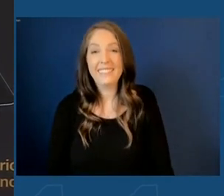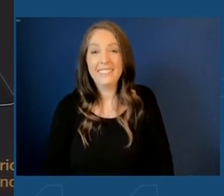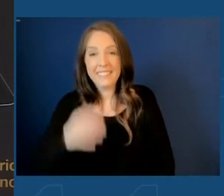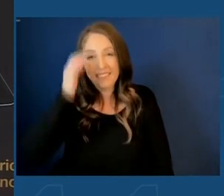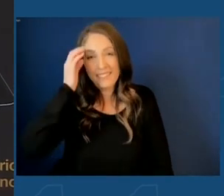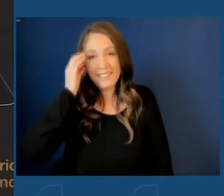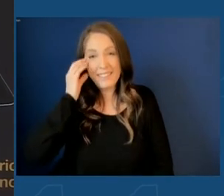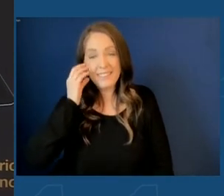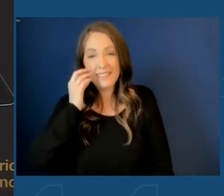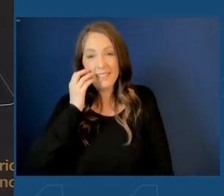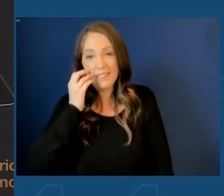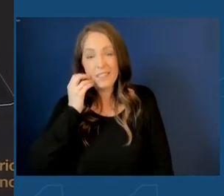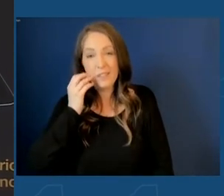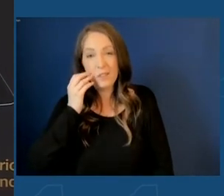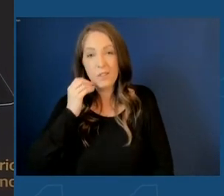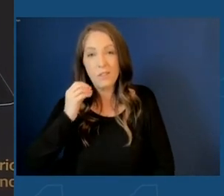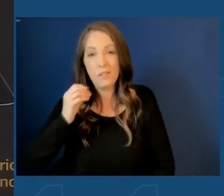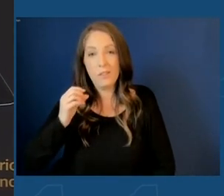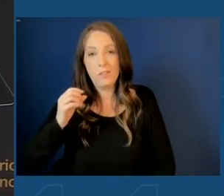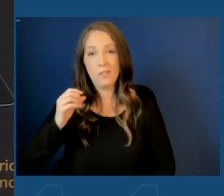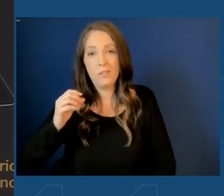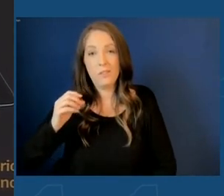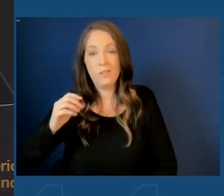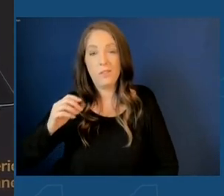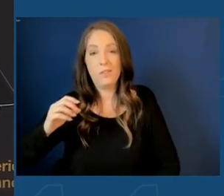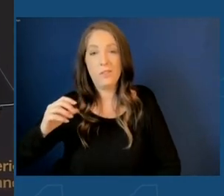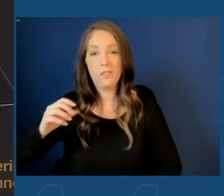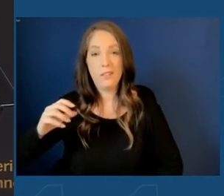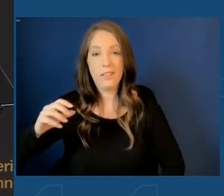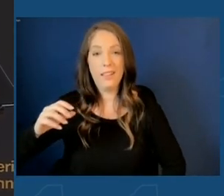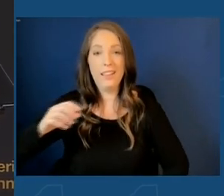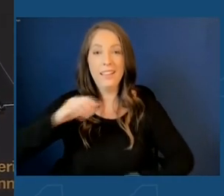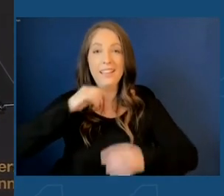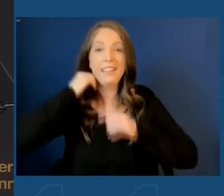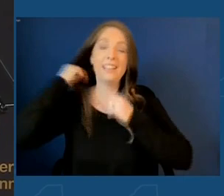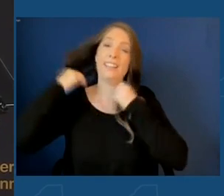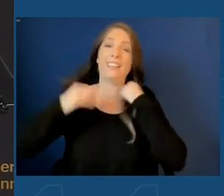Governor, I'm have hug for you. You get a hug.